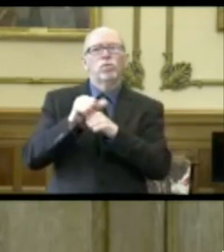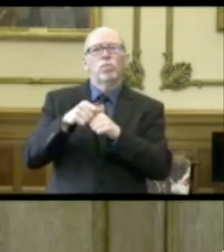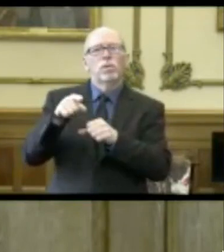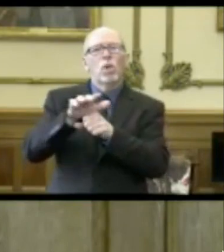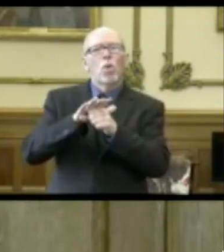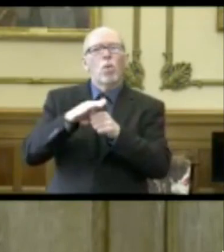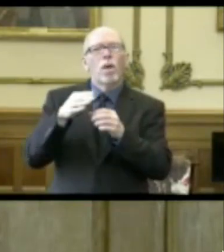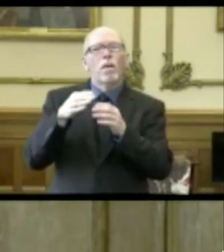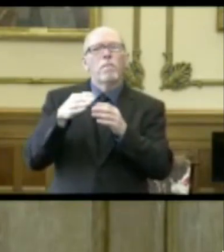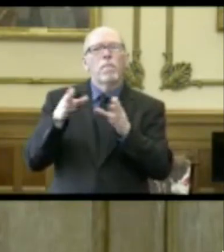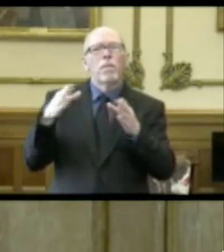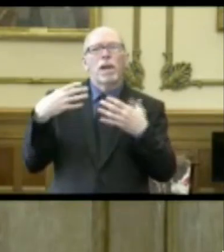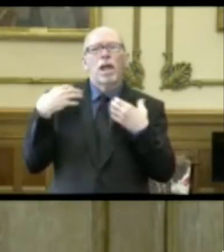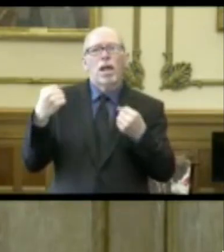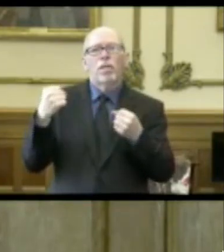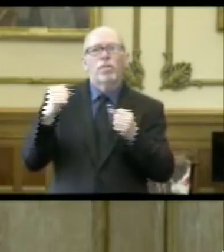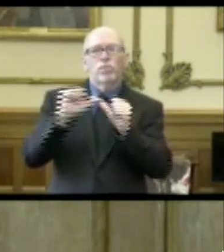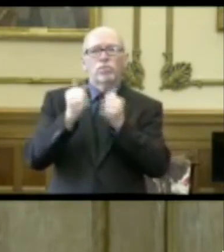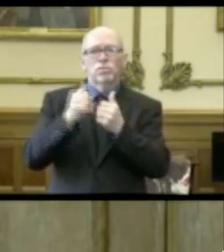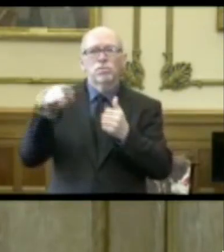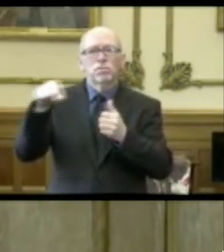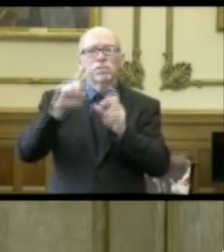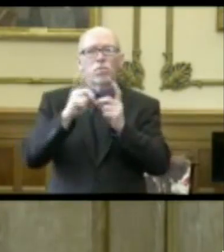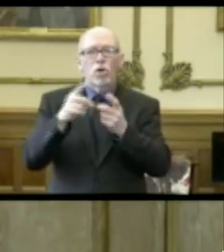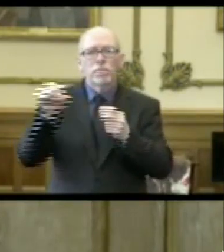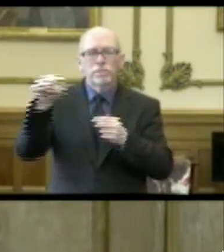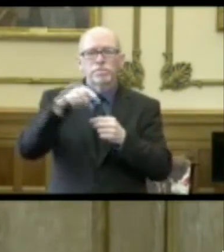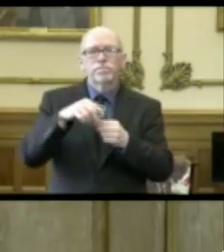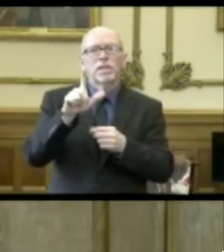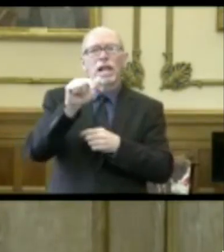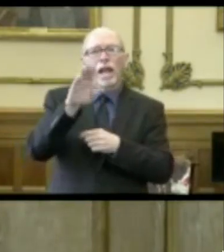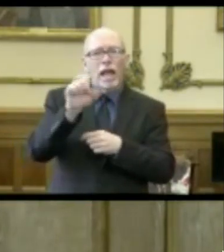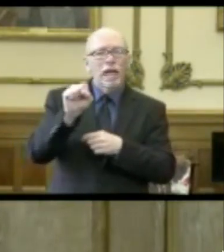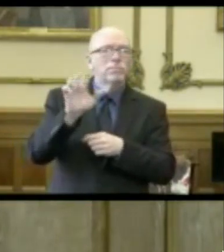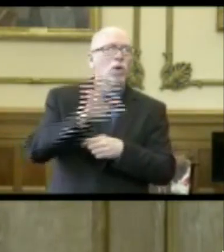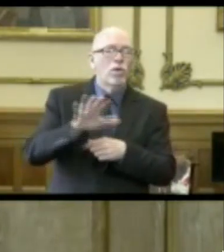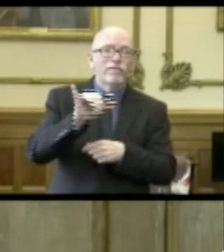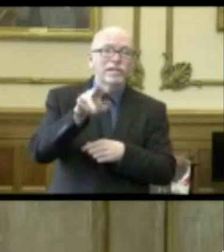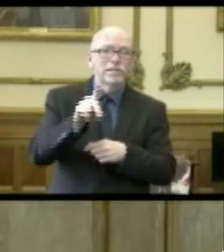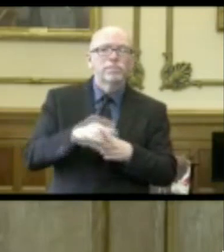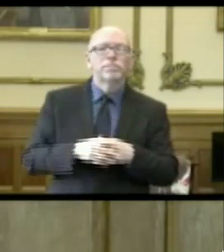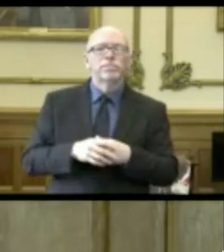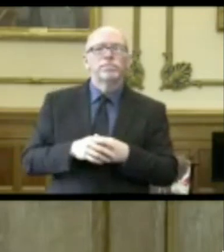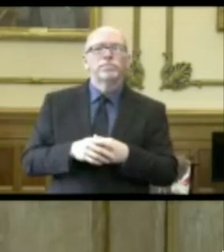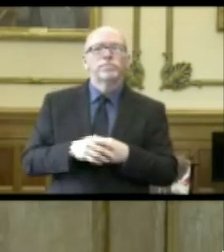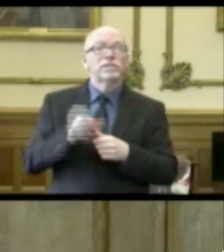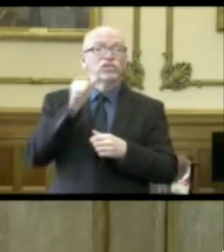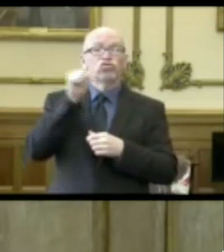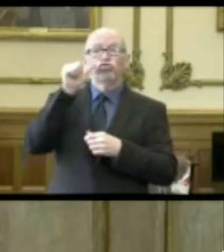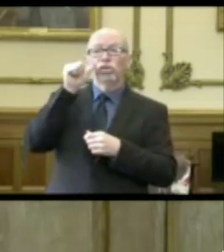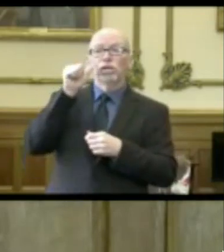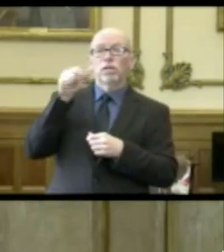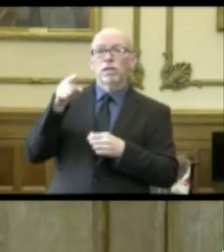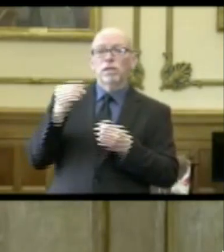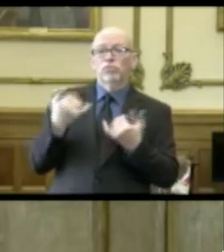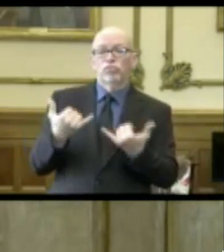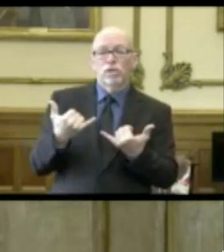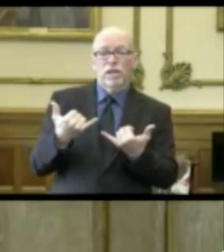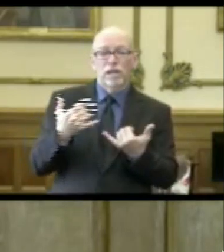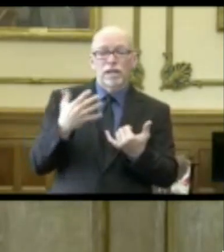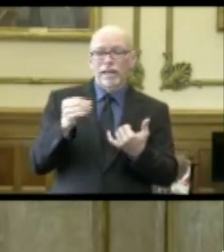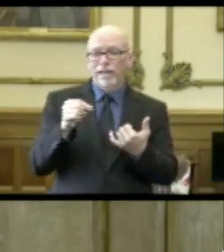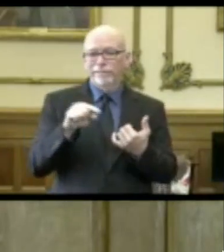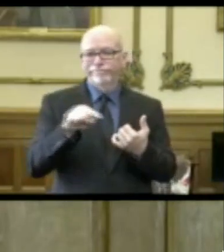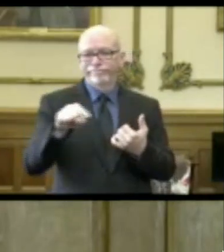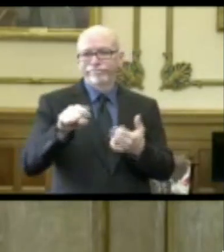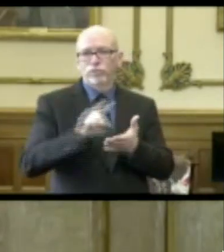local public health, so our local health departments and labs all across the state yesterday, today, and through the